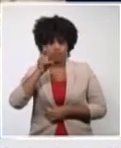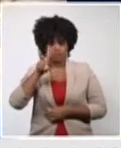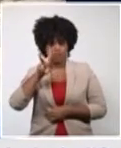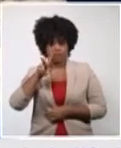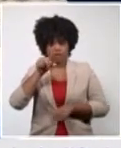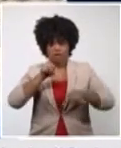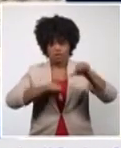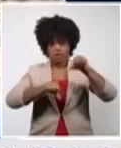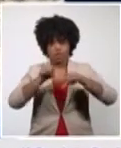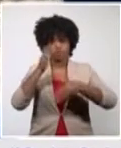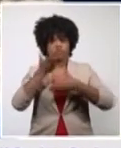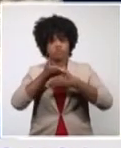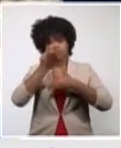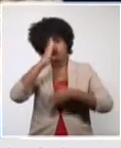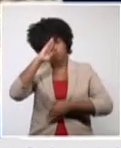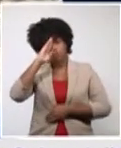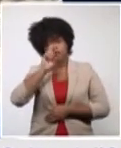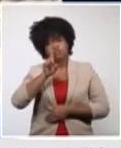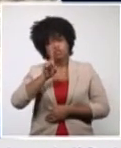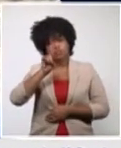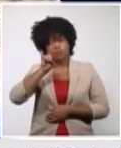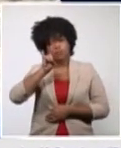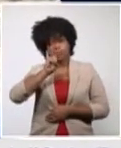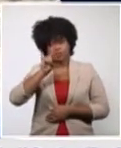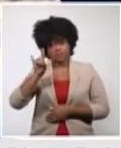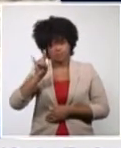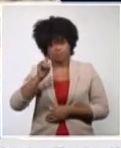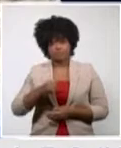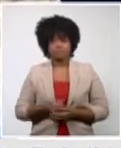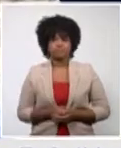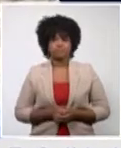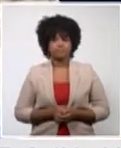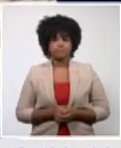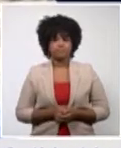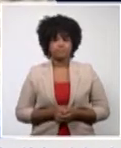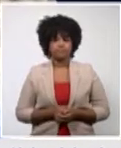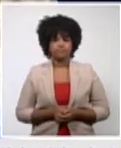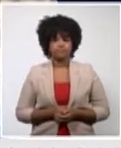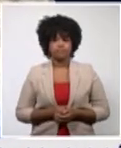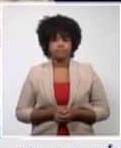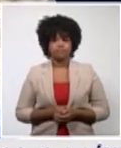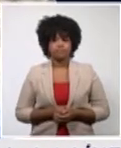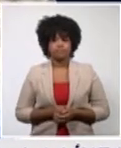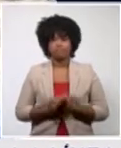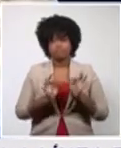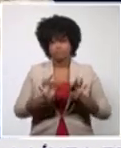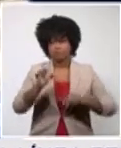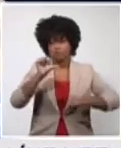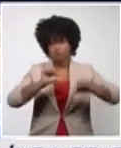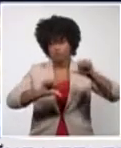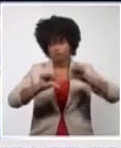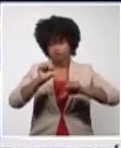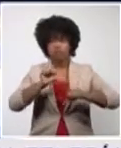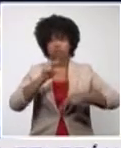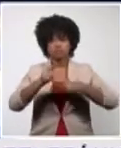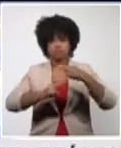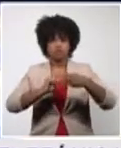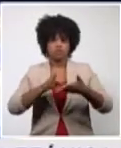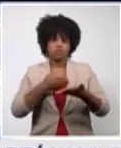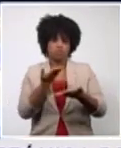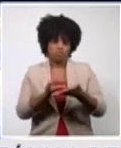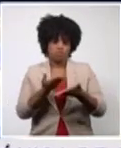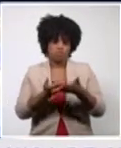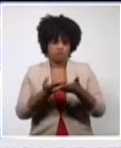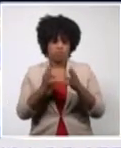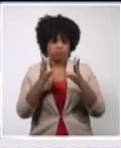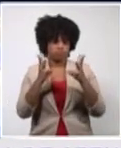199. These are the laboratories that processed the largest number of samples yesterday